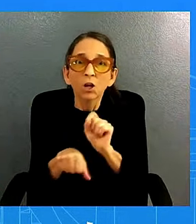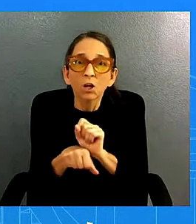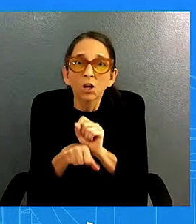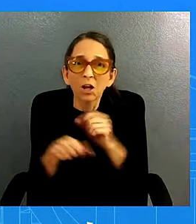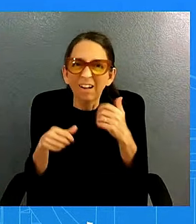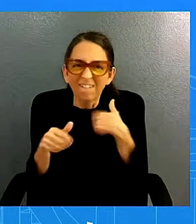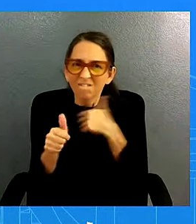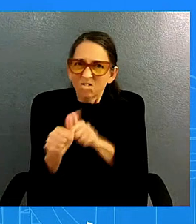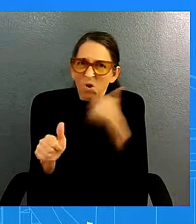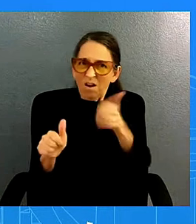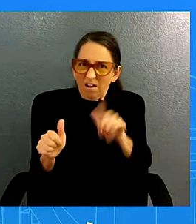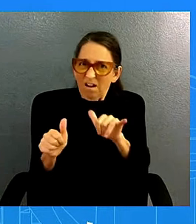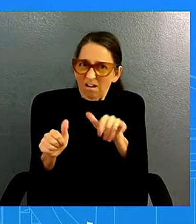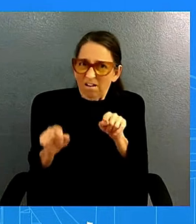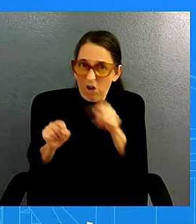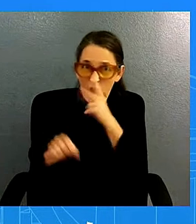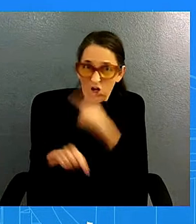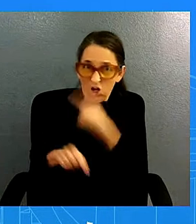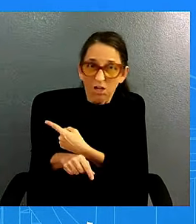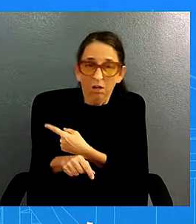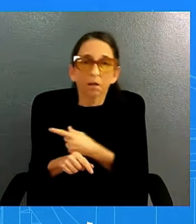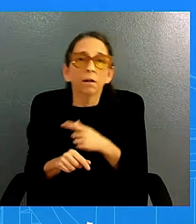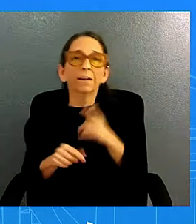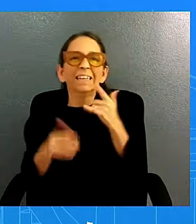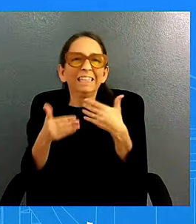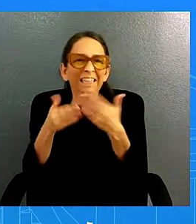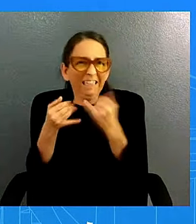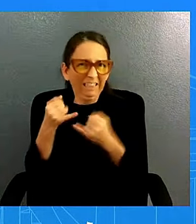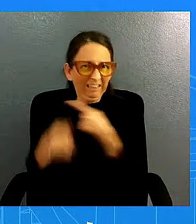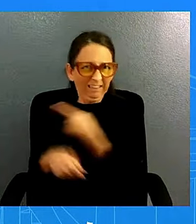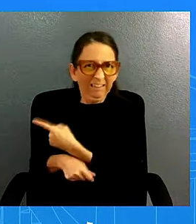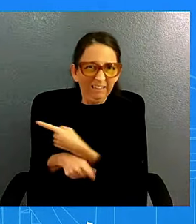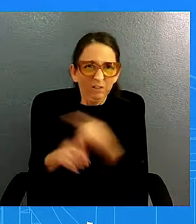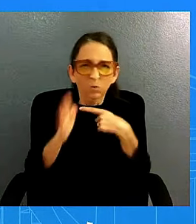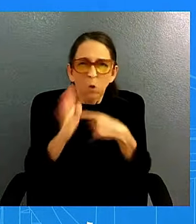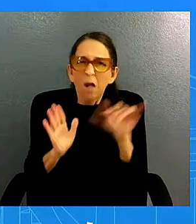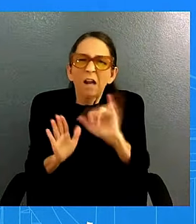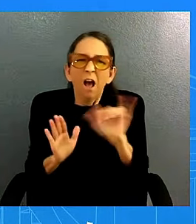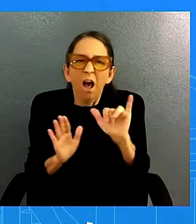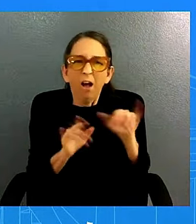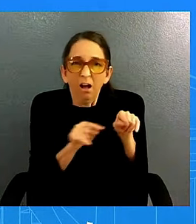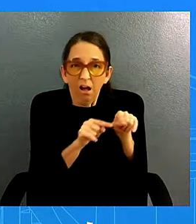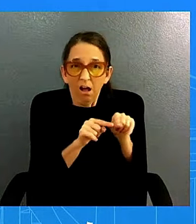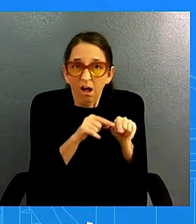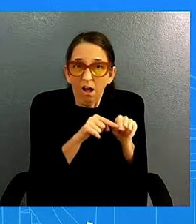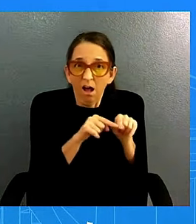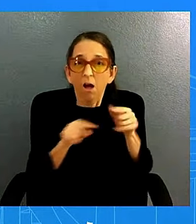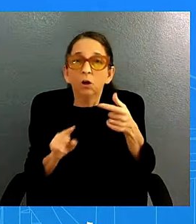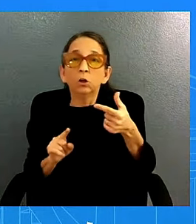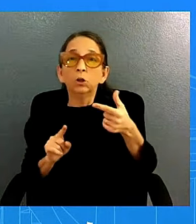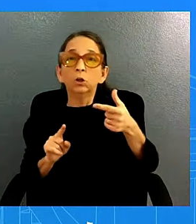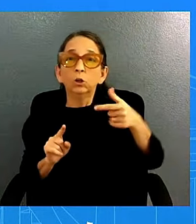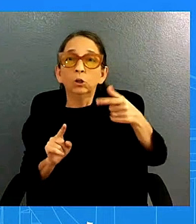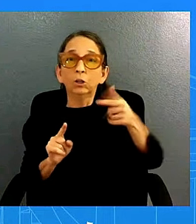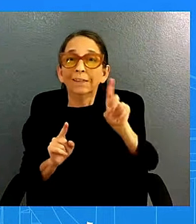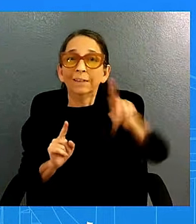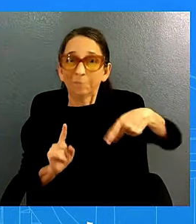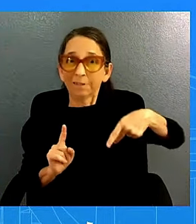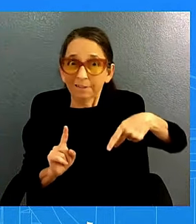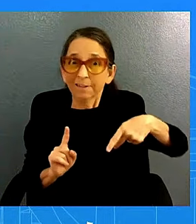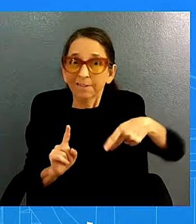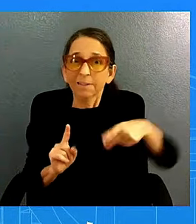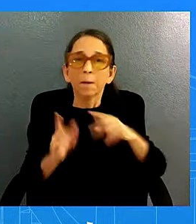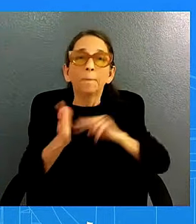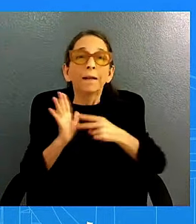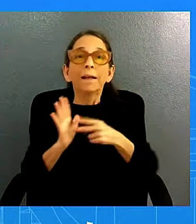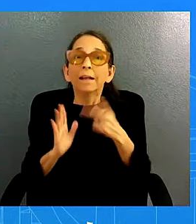finally figure four shows the same dynamic for gdp again beating the most optimistic forecast